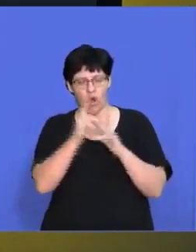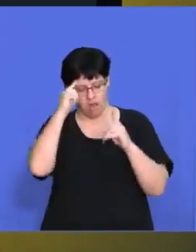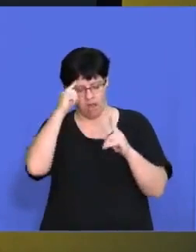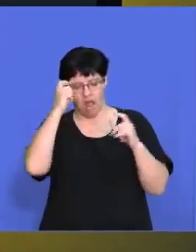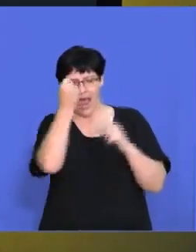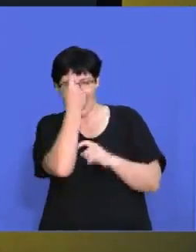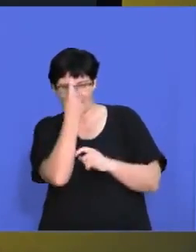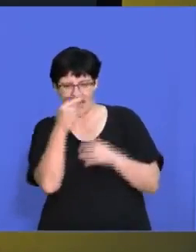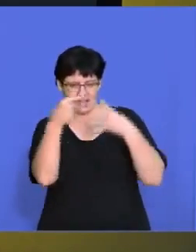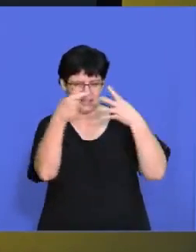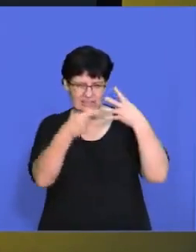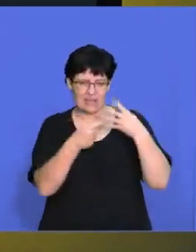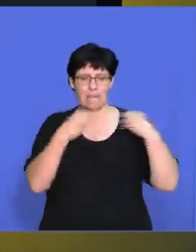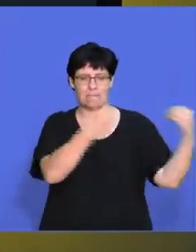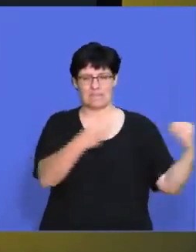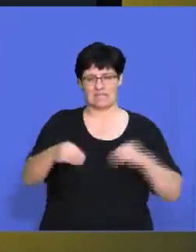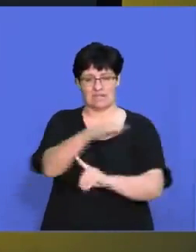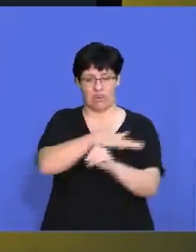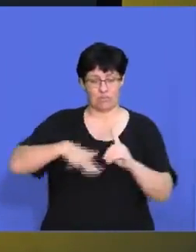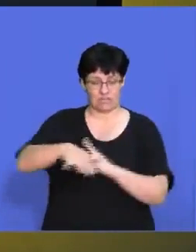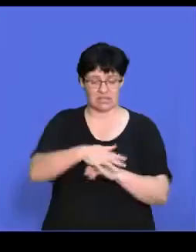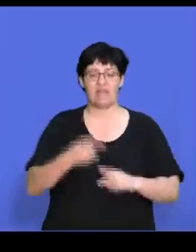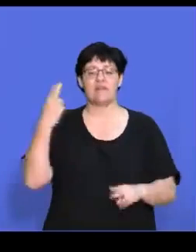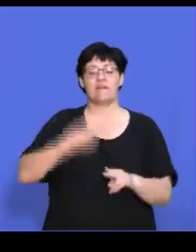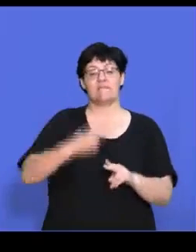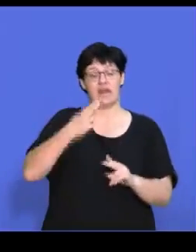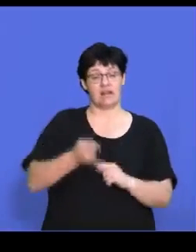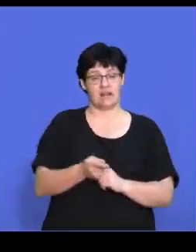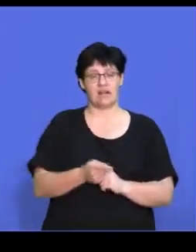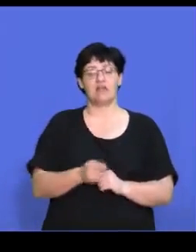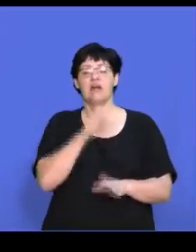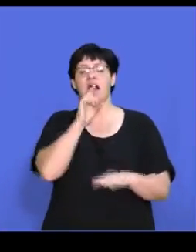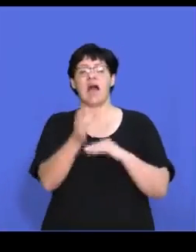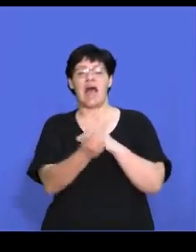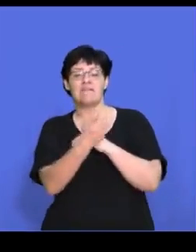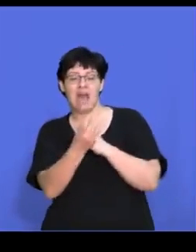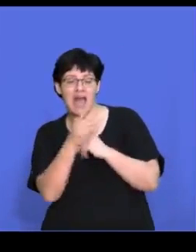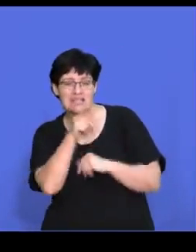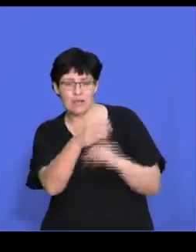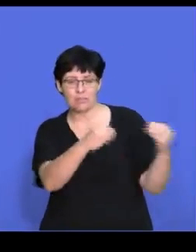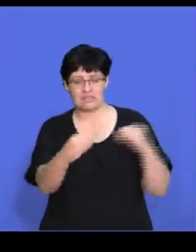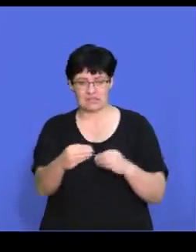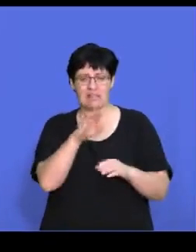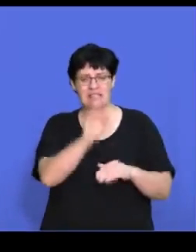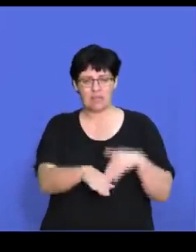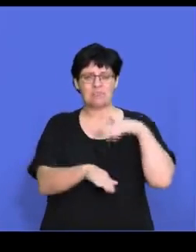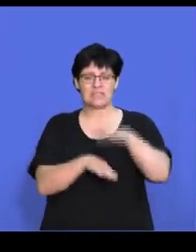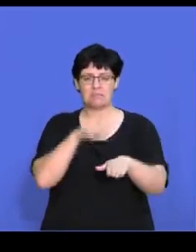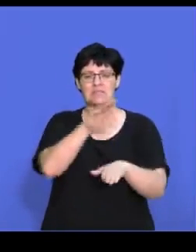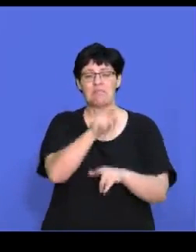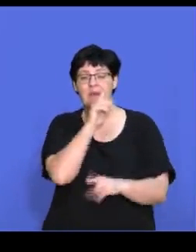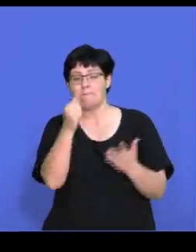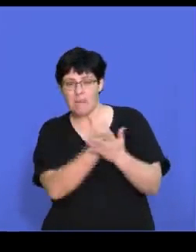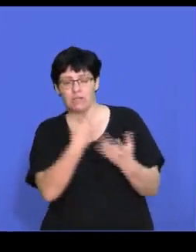to make sure we get our head around the different business environments. And then the final question is, advise the business on the steps